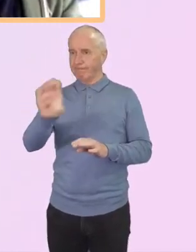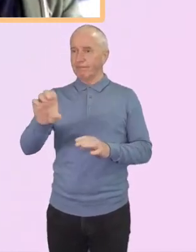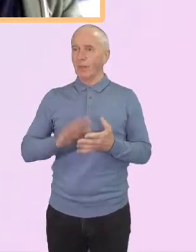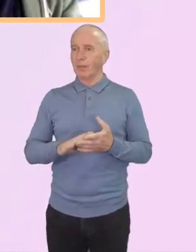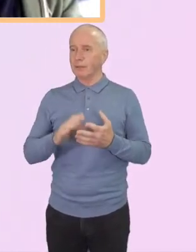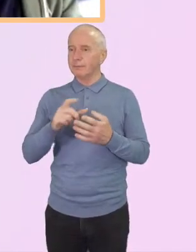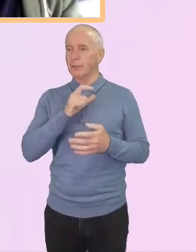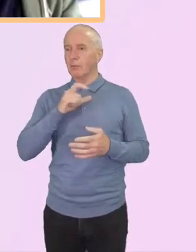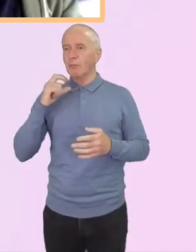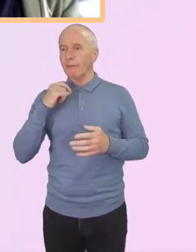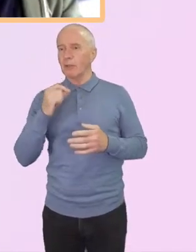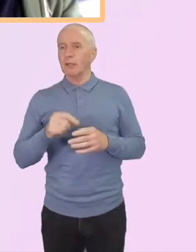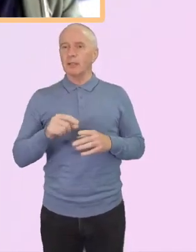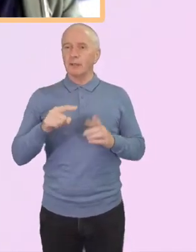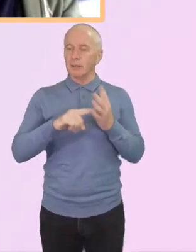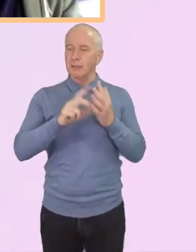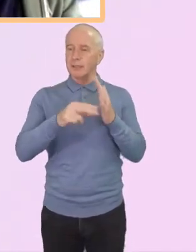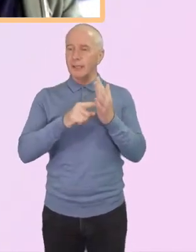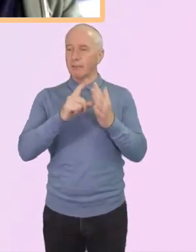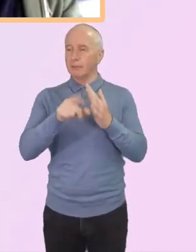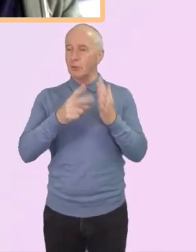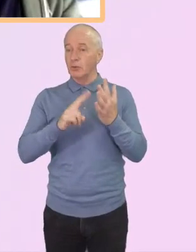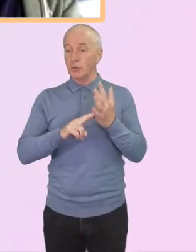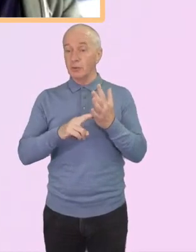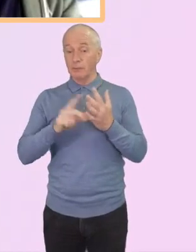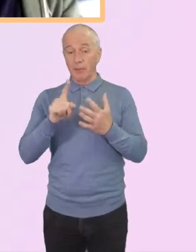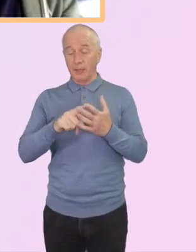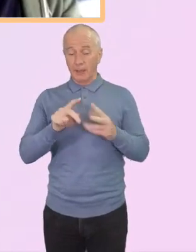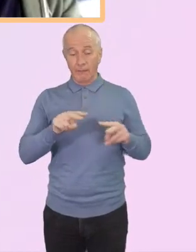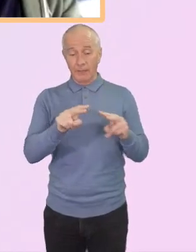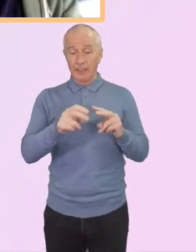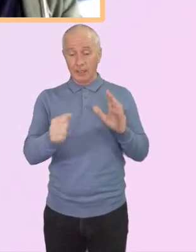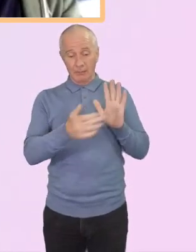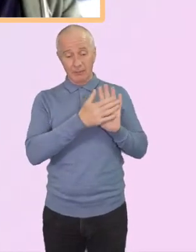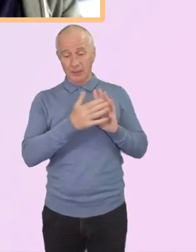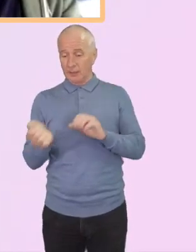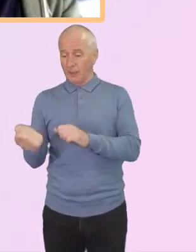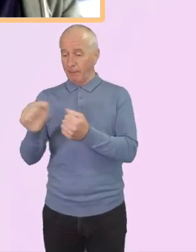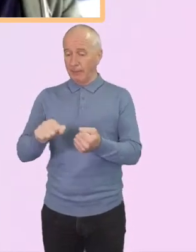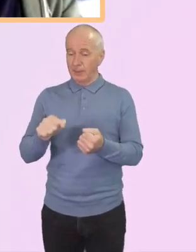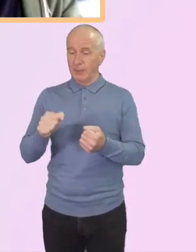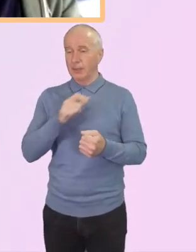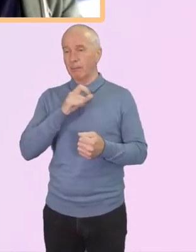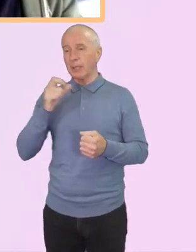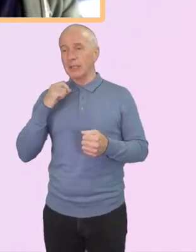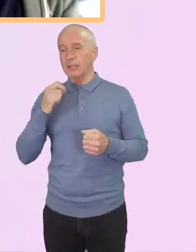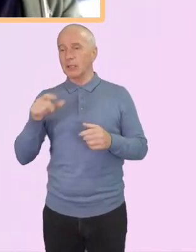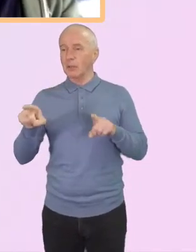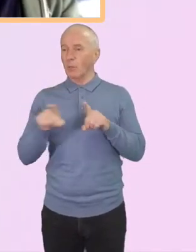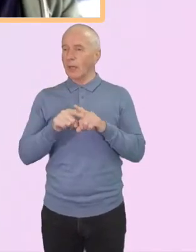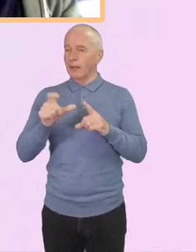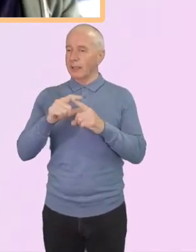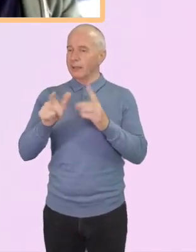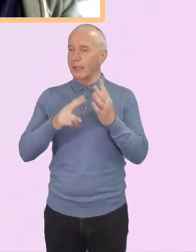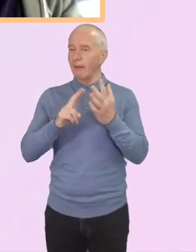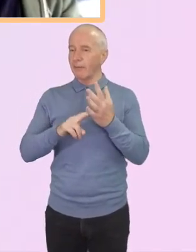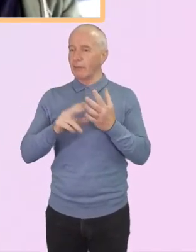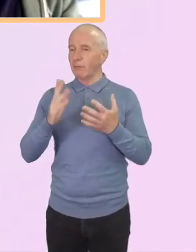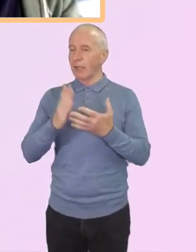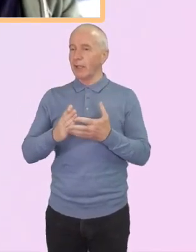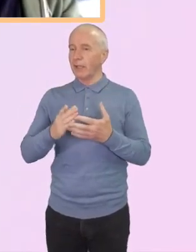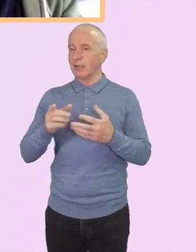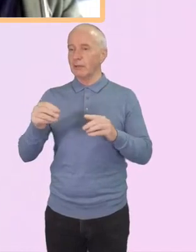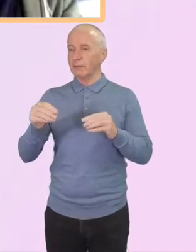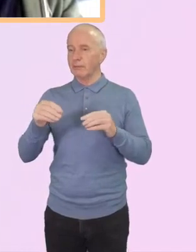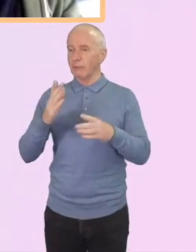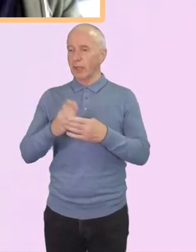Tim Judson by video. Tim is a Baptist minister in Honington and Devon and an expert on Bonhoeffer and